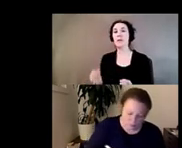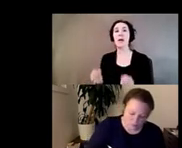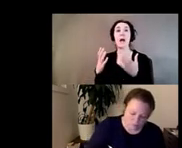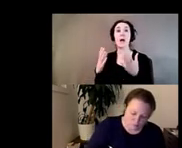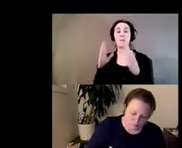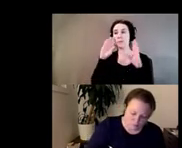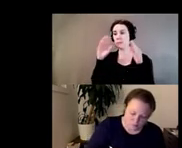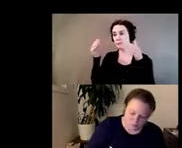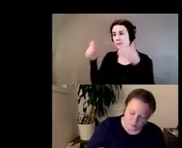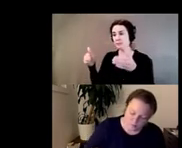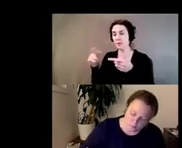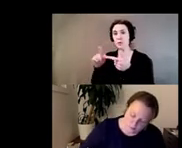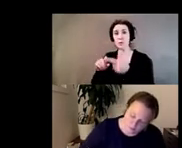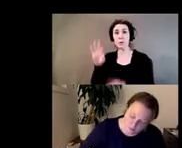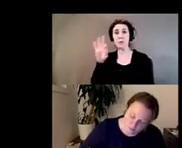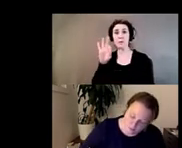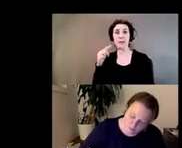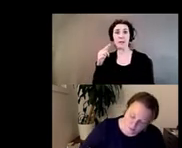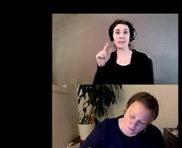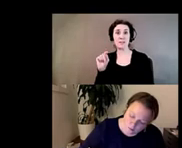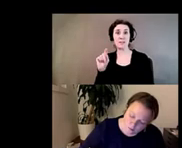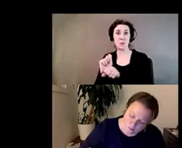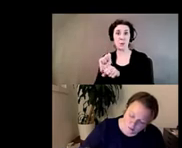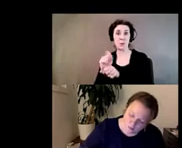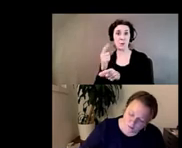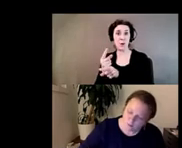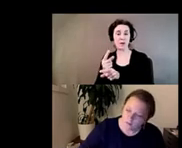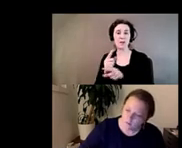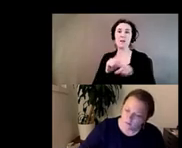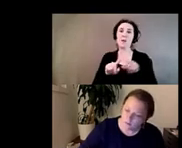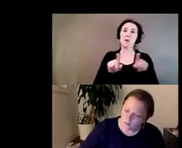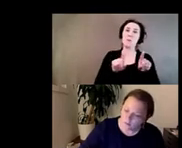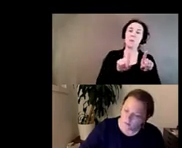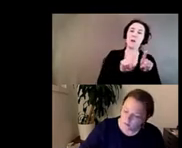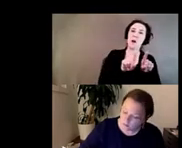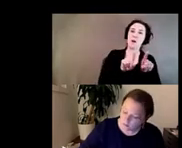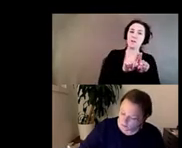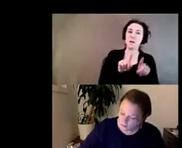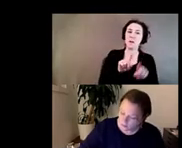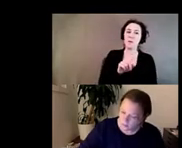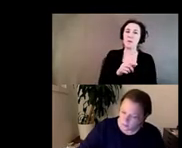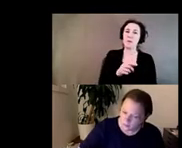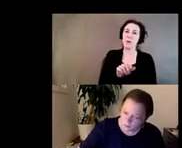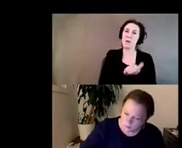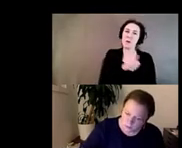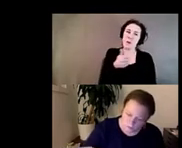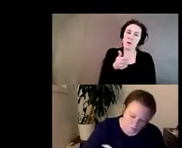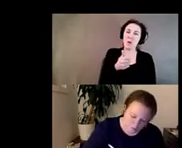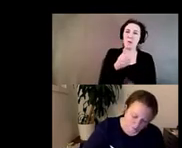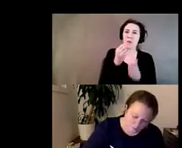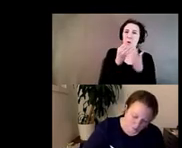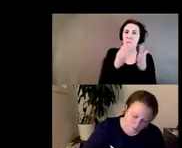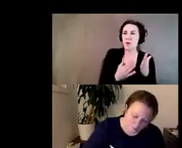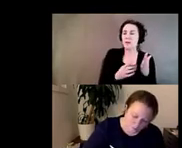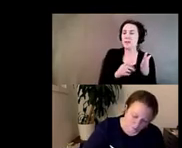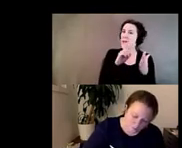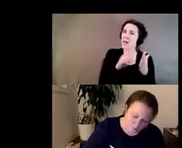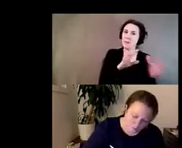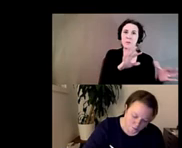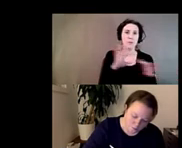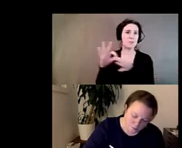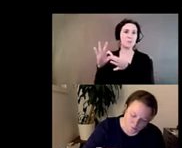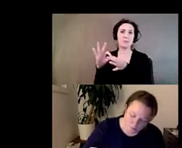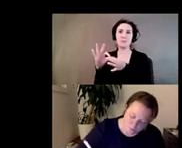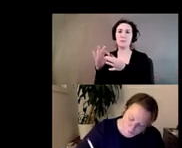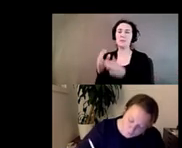paid to Felix's profoundly important work right but often at the expense of other artists that we might engage or think in relationship to the kinds of practices